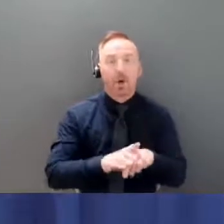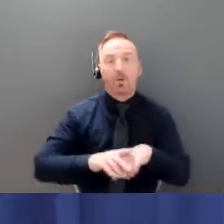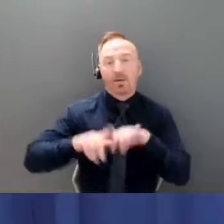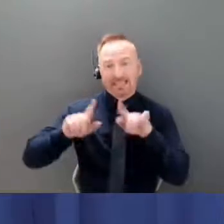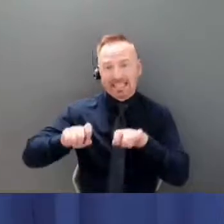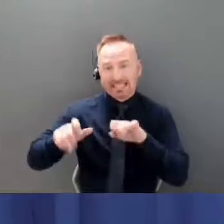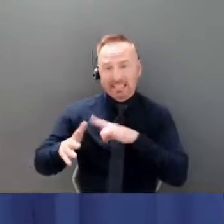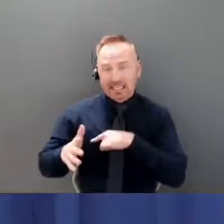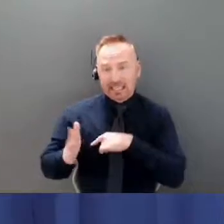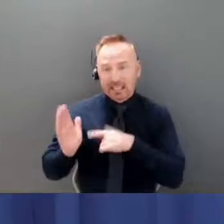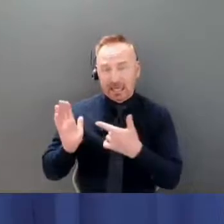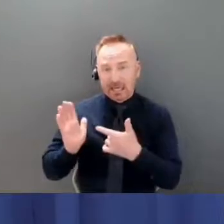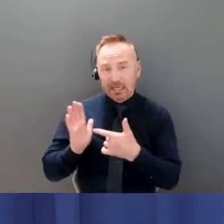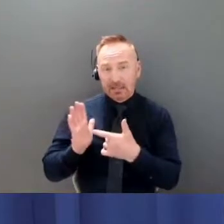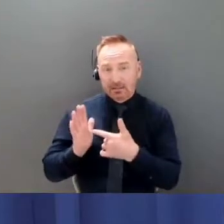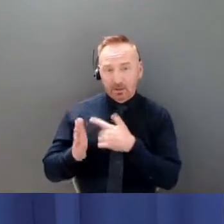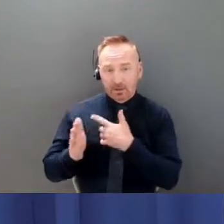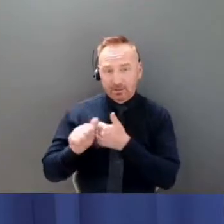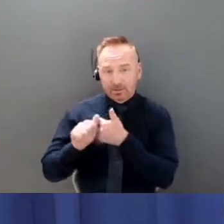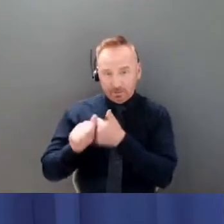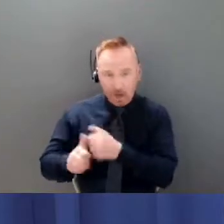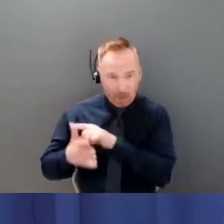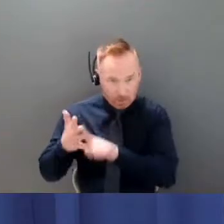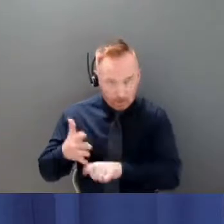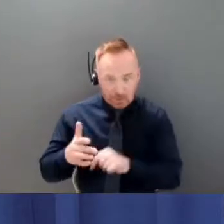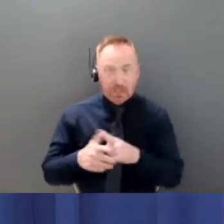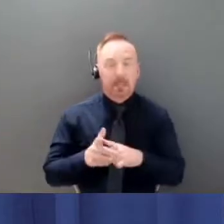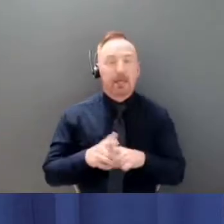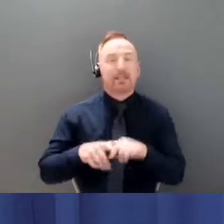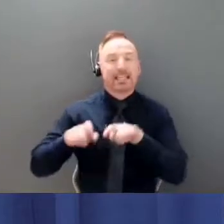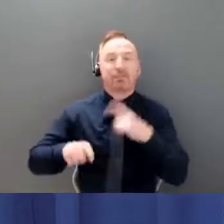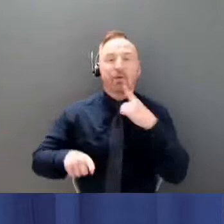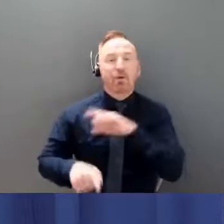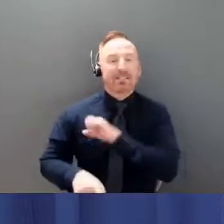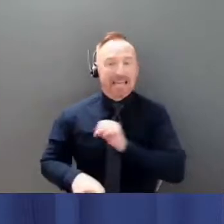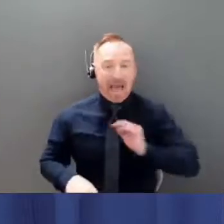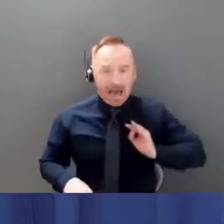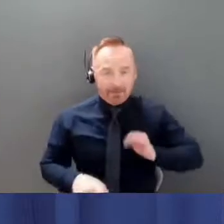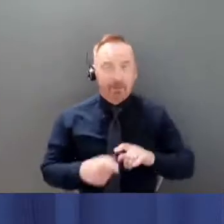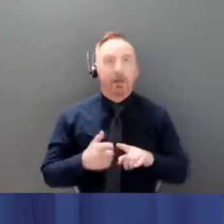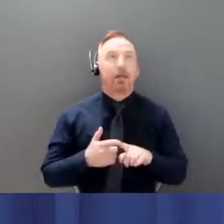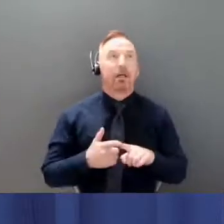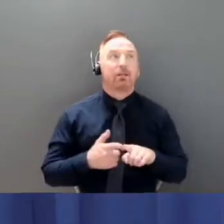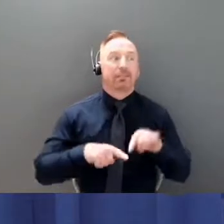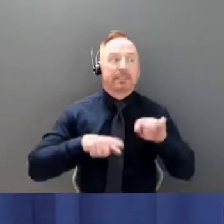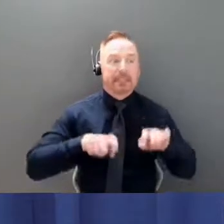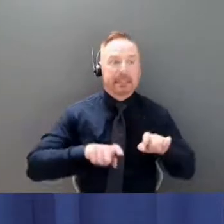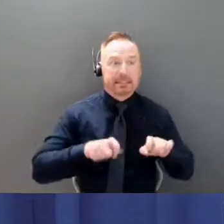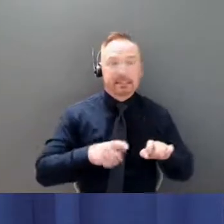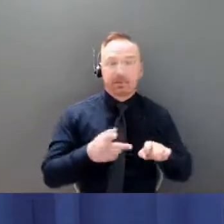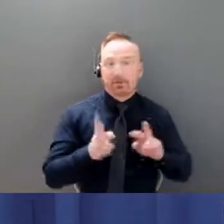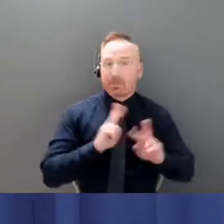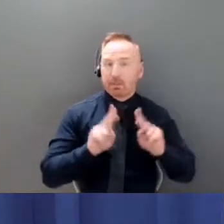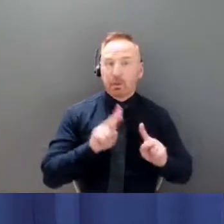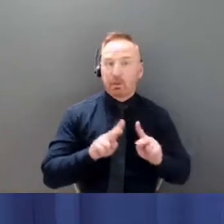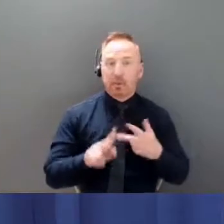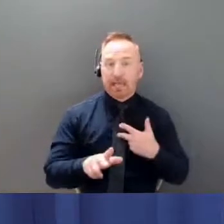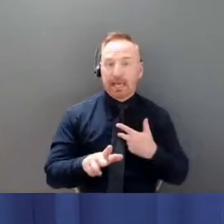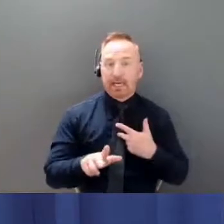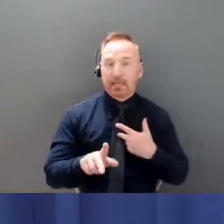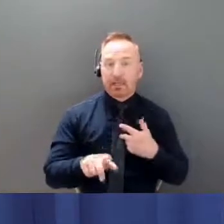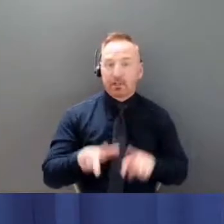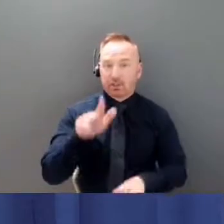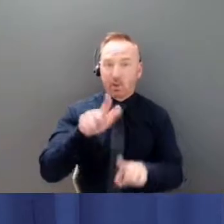testing for staff there's a testing for those who are they're um there um overnight and they're there's